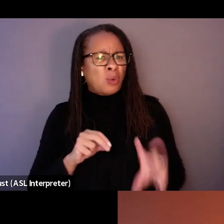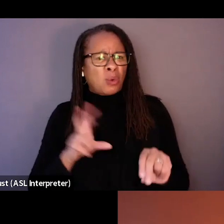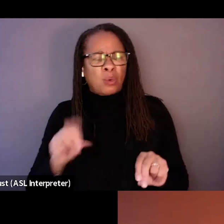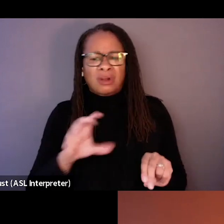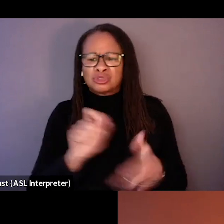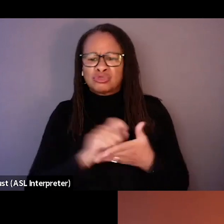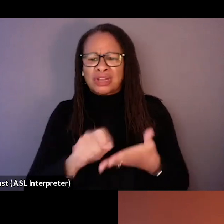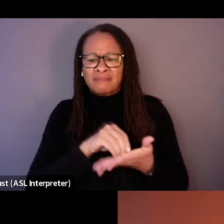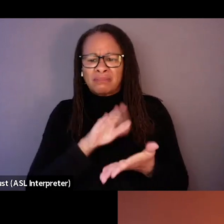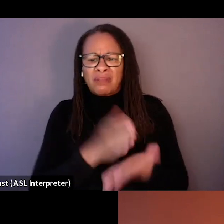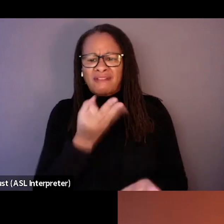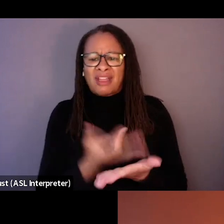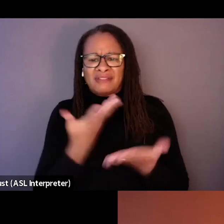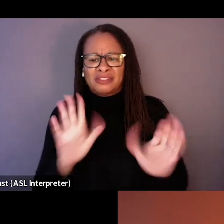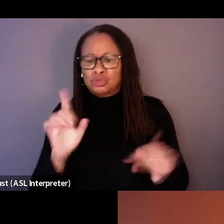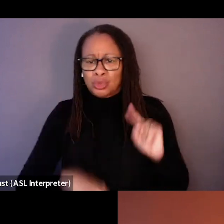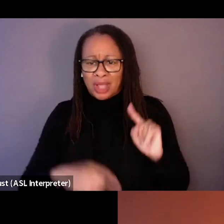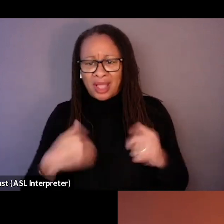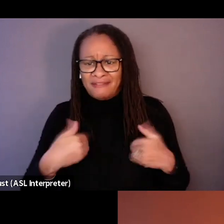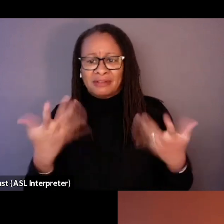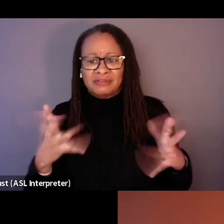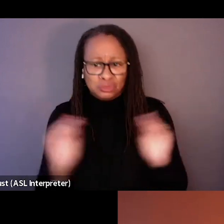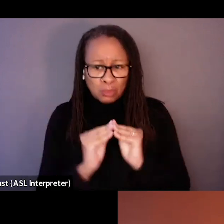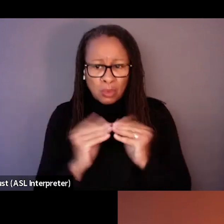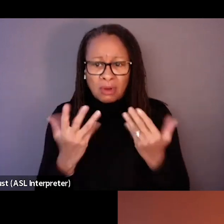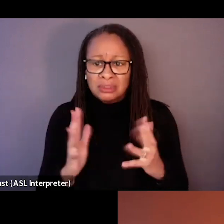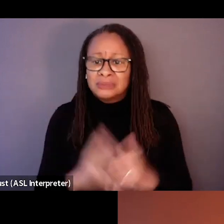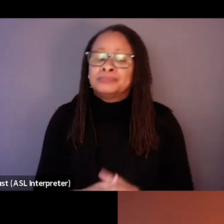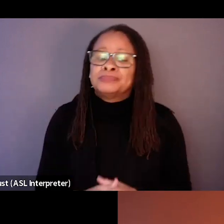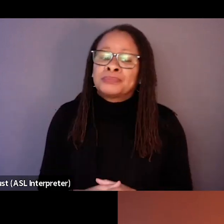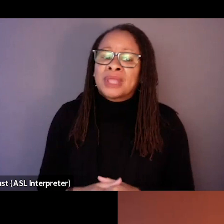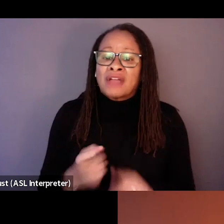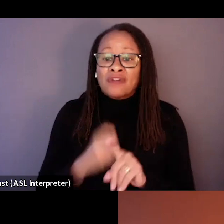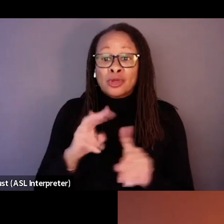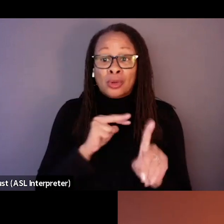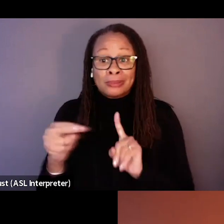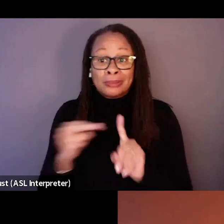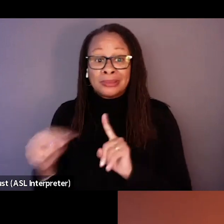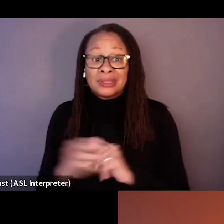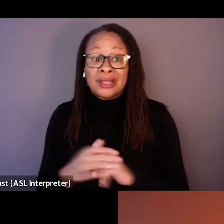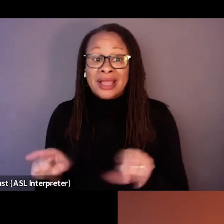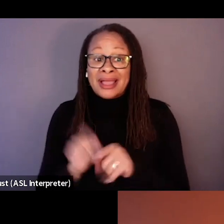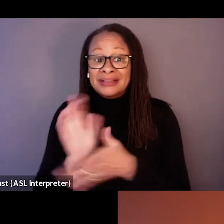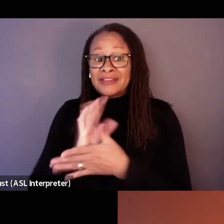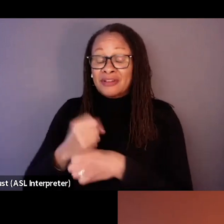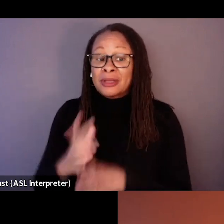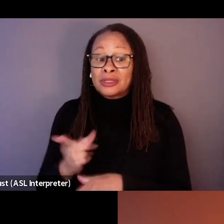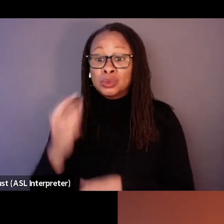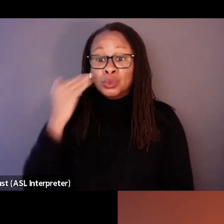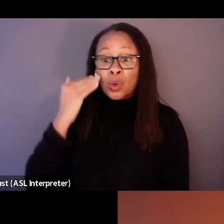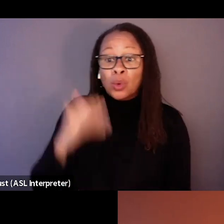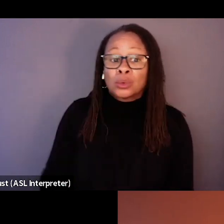it is written in effect. Right. from, from your vantage point as the filmmaker, you know,